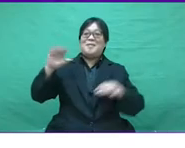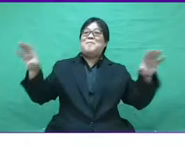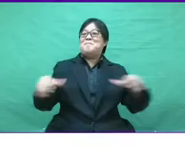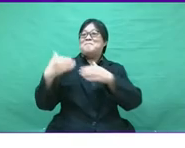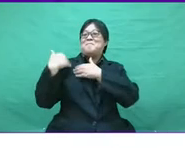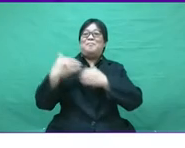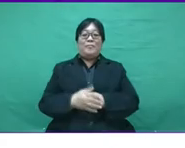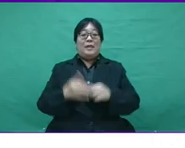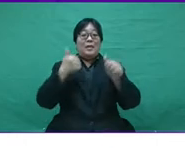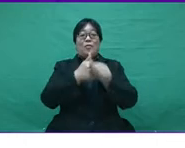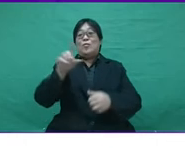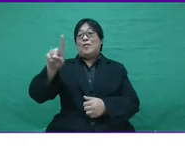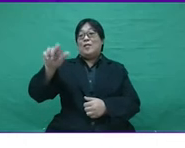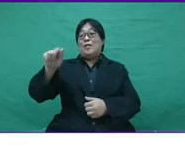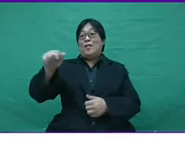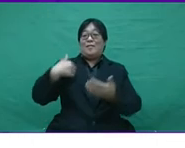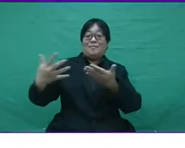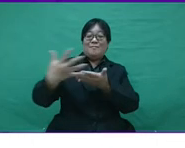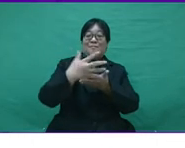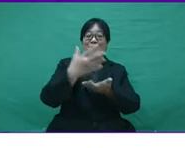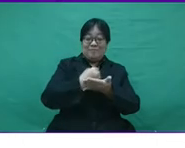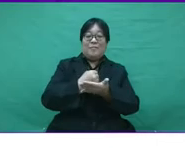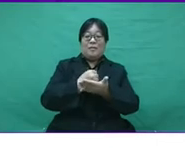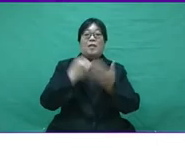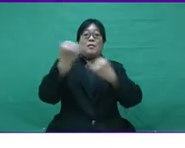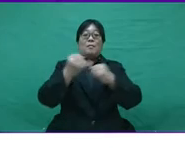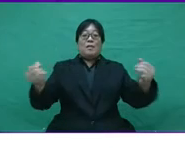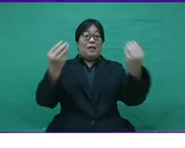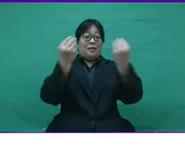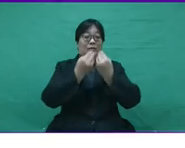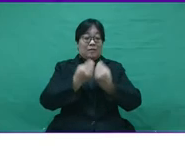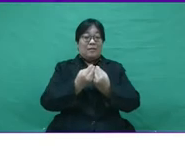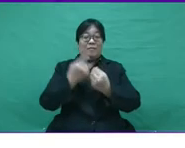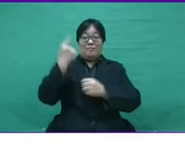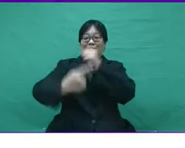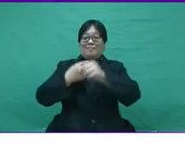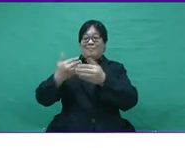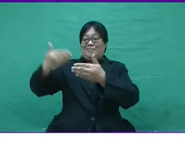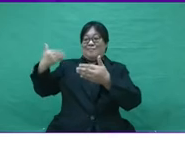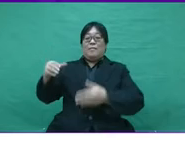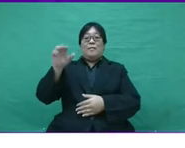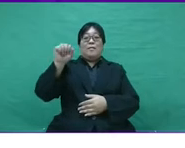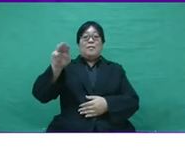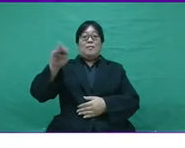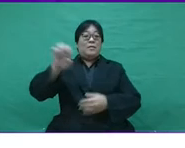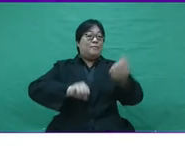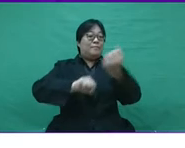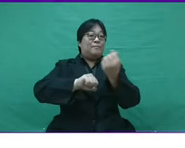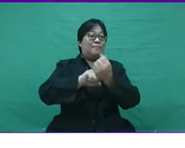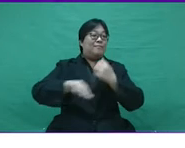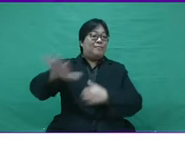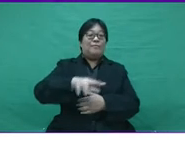of Malaysia do best. According to the data released by the Department of Statistics